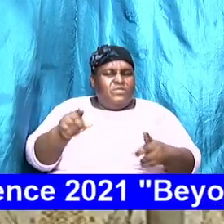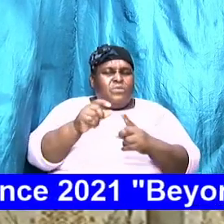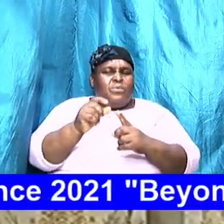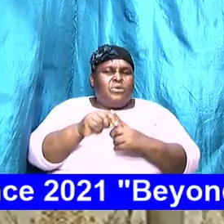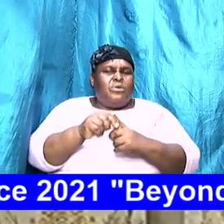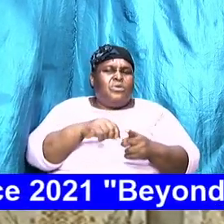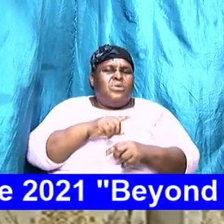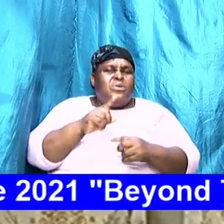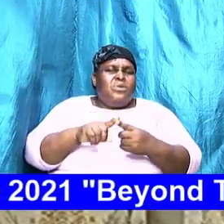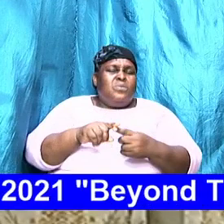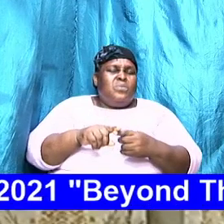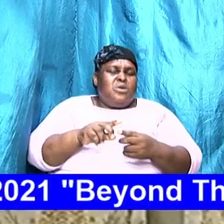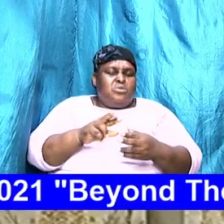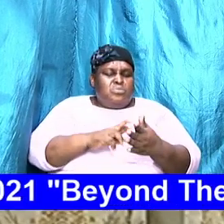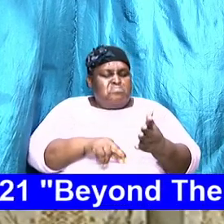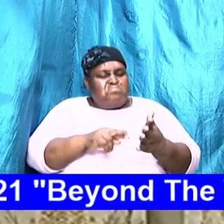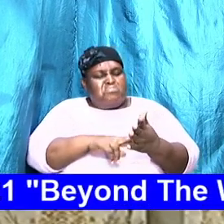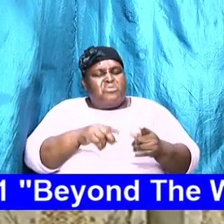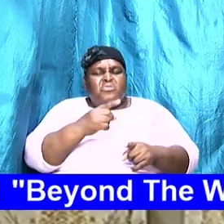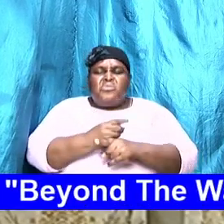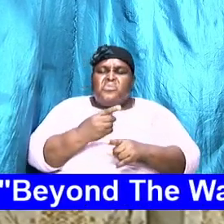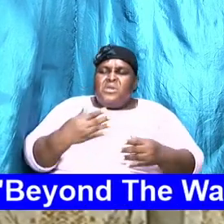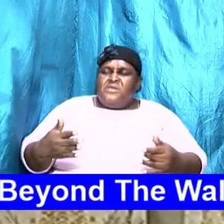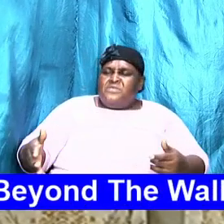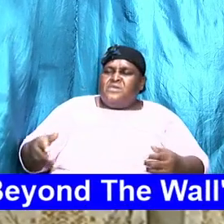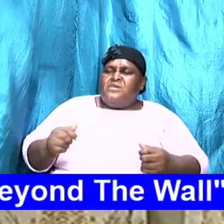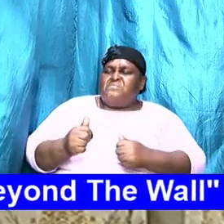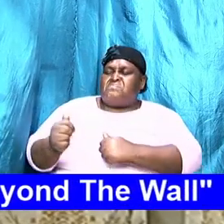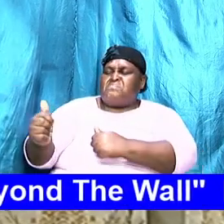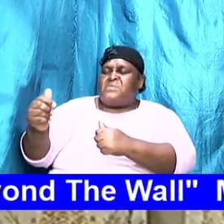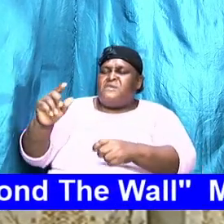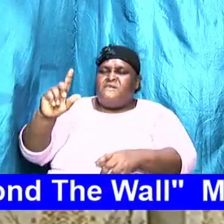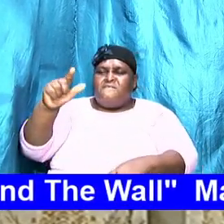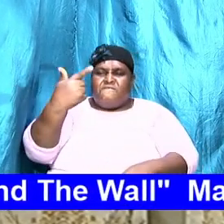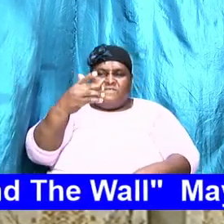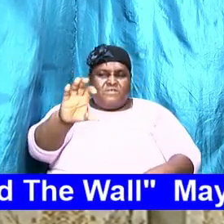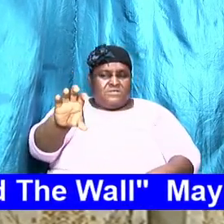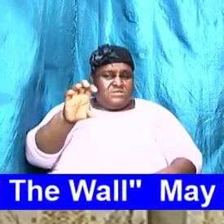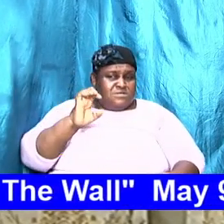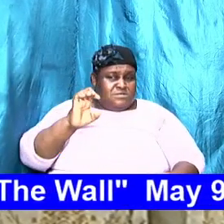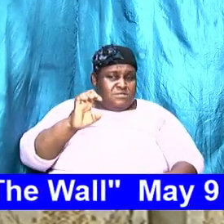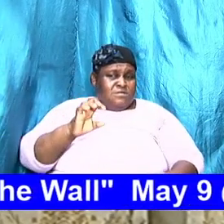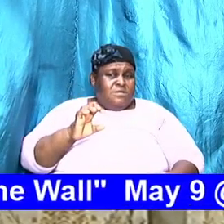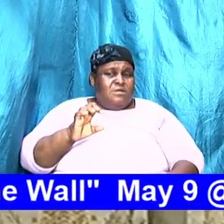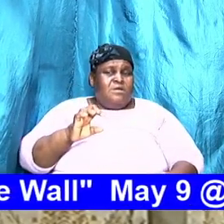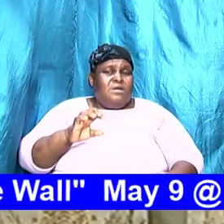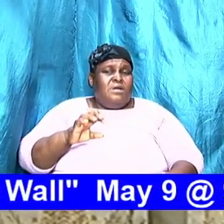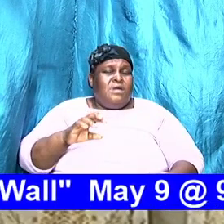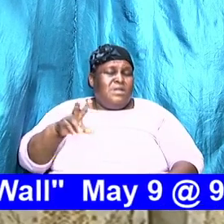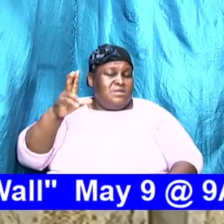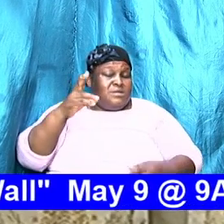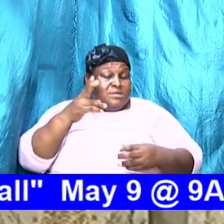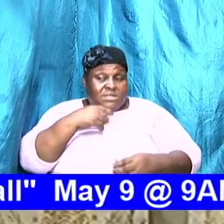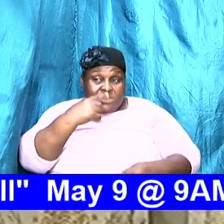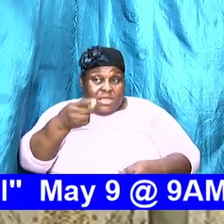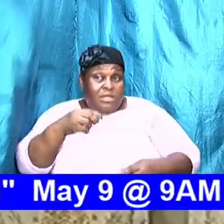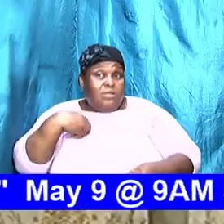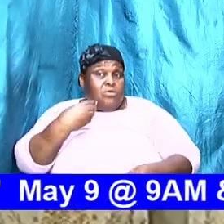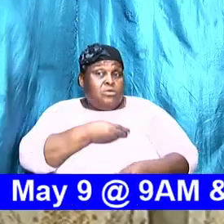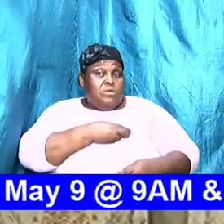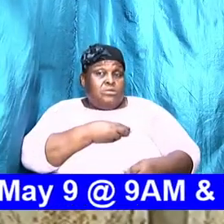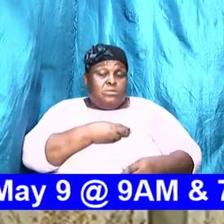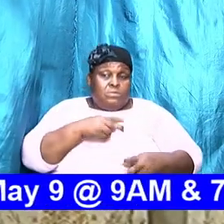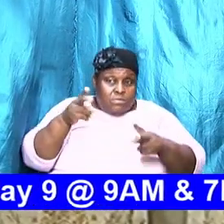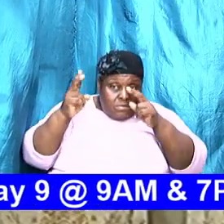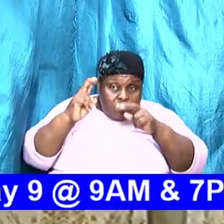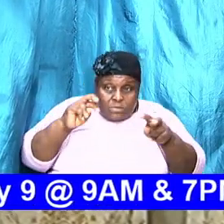writings of the apostles in the first century and they urge us to be vigilant and they urge